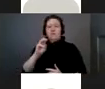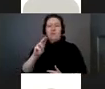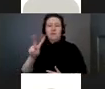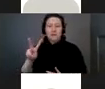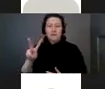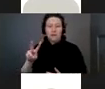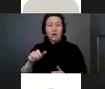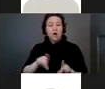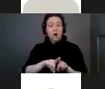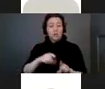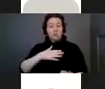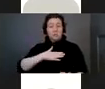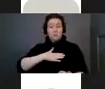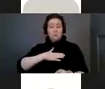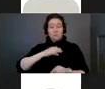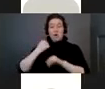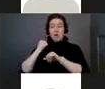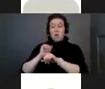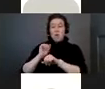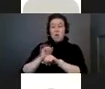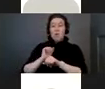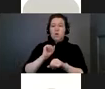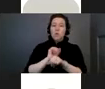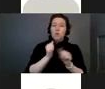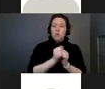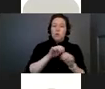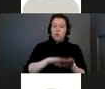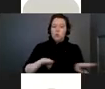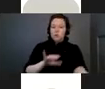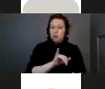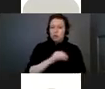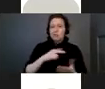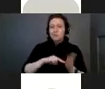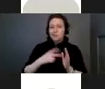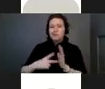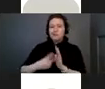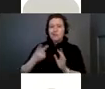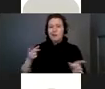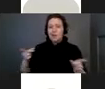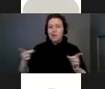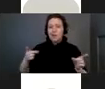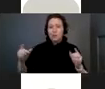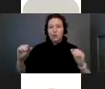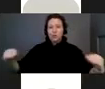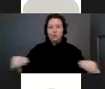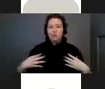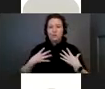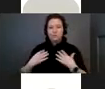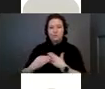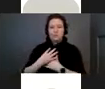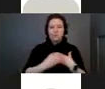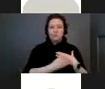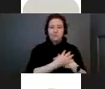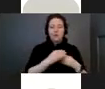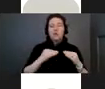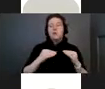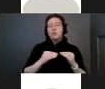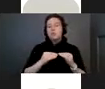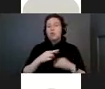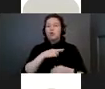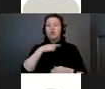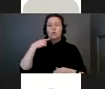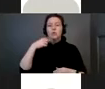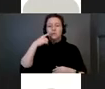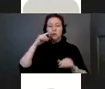in my nursing career as well. So both of those things potentially could put someone at higher risk for